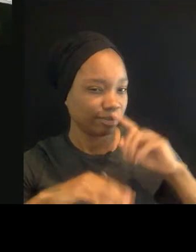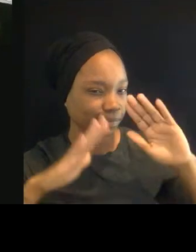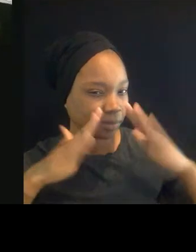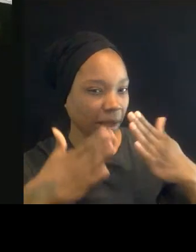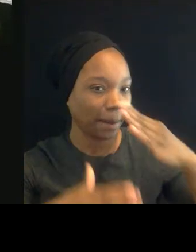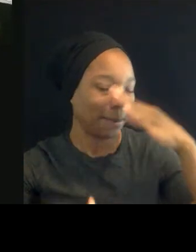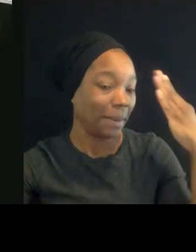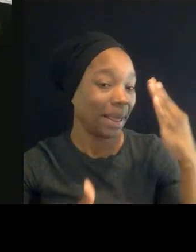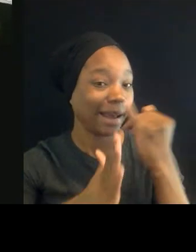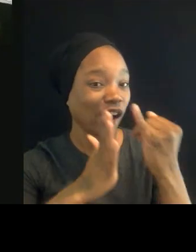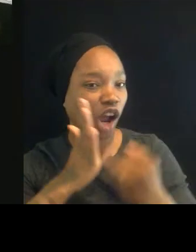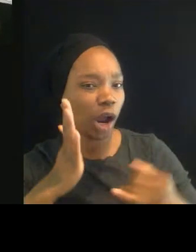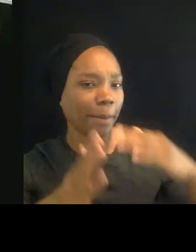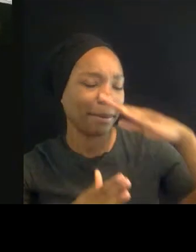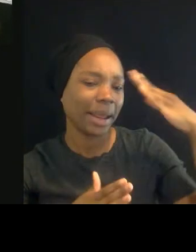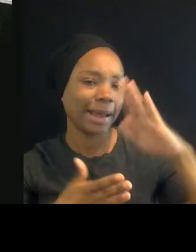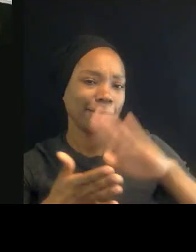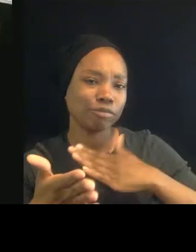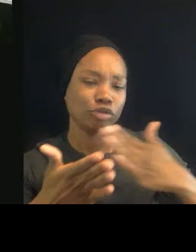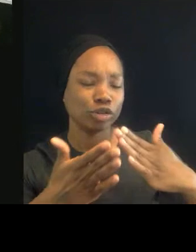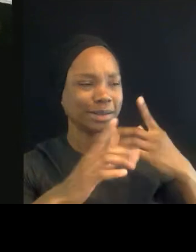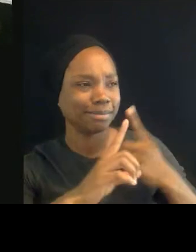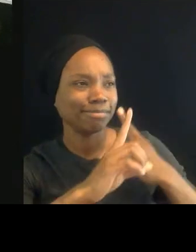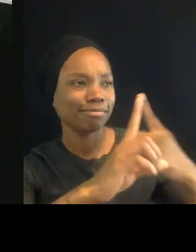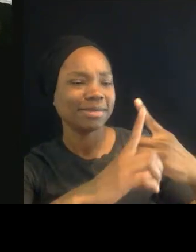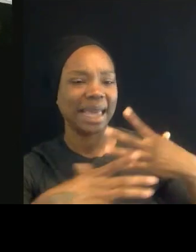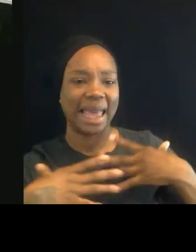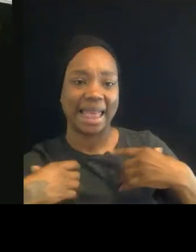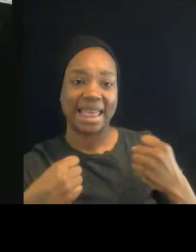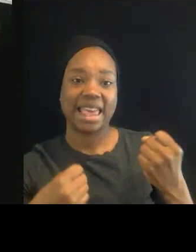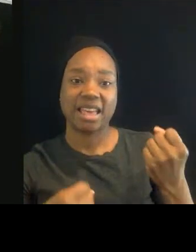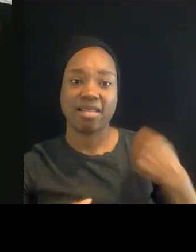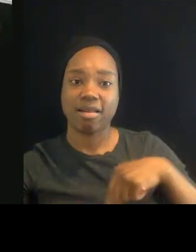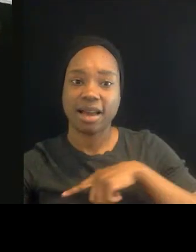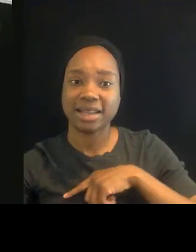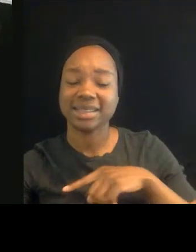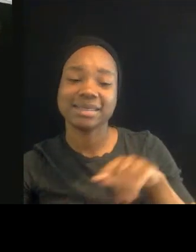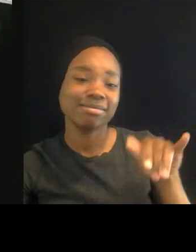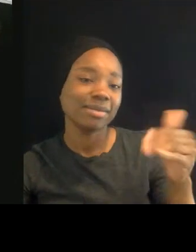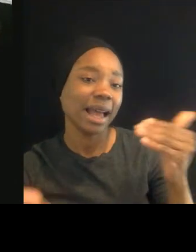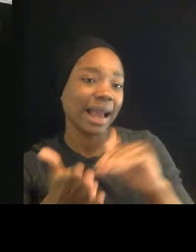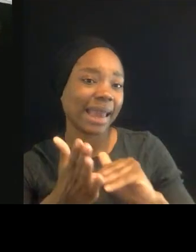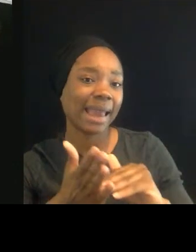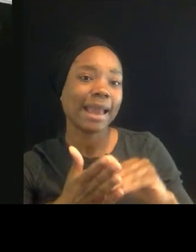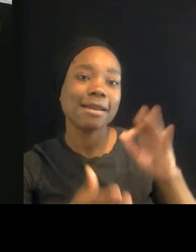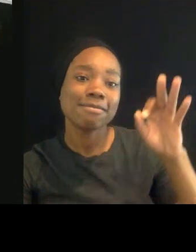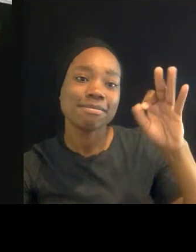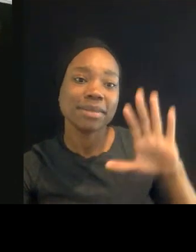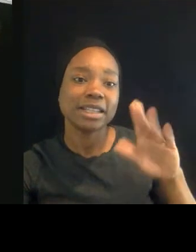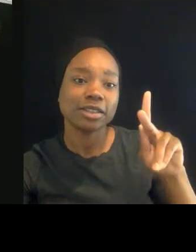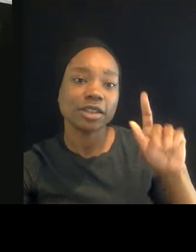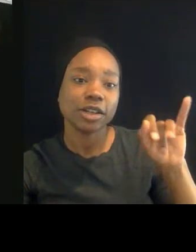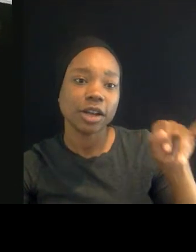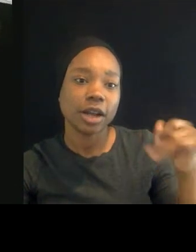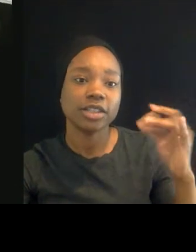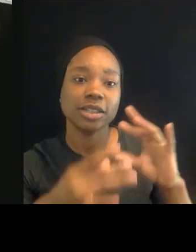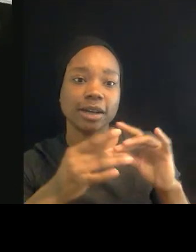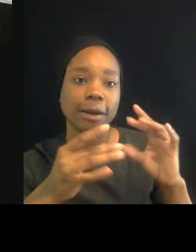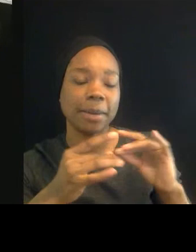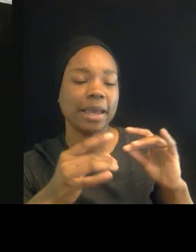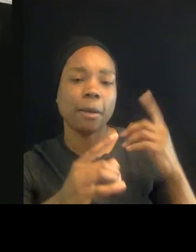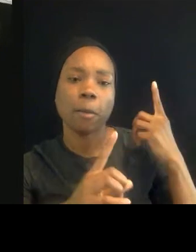again, as the pastor says, to deal with our ancestry history and to use it, to retune ourselves, to create, you know?